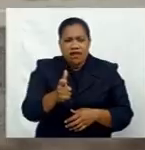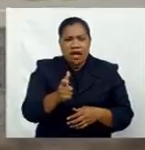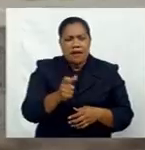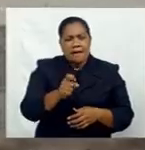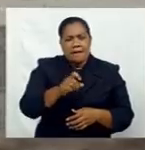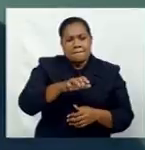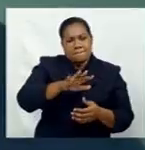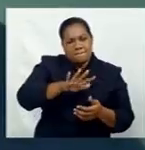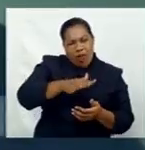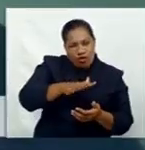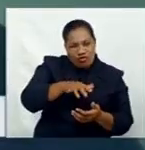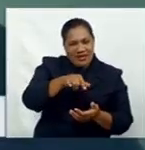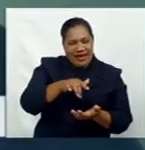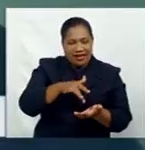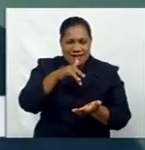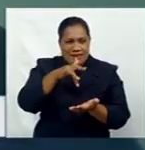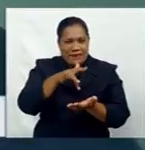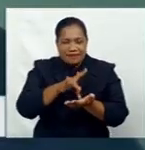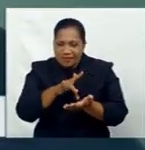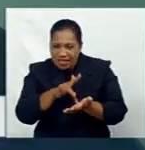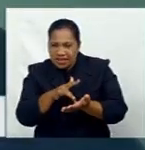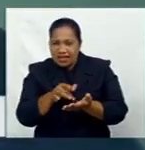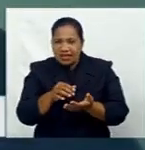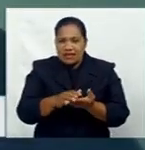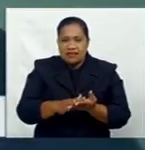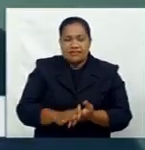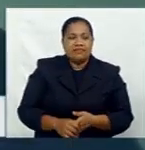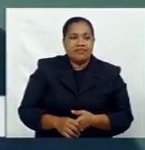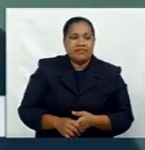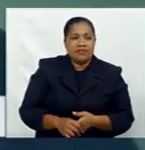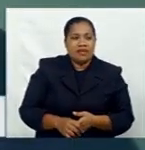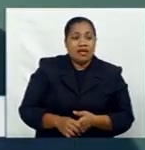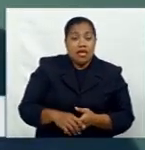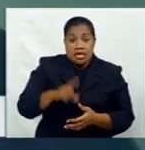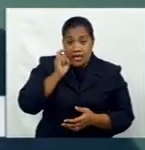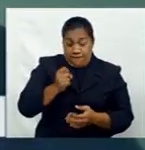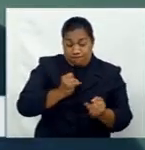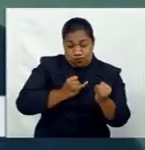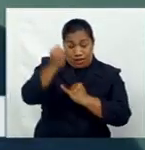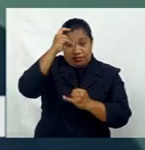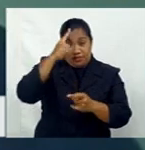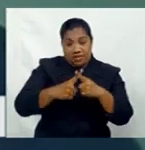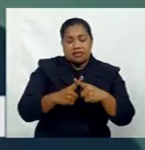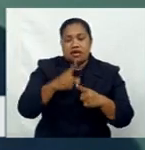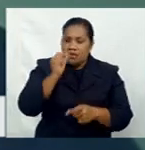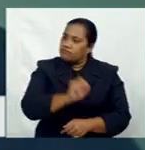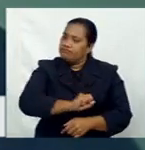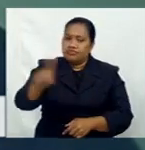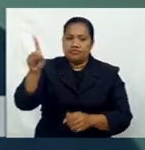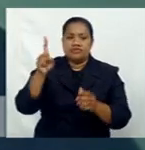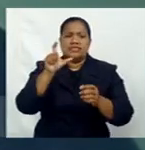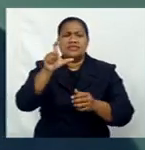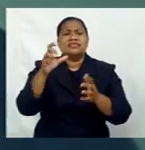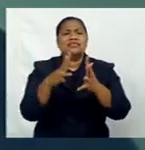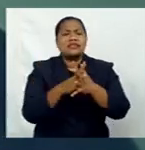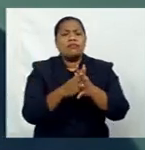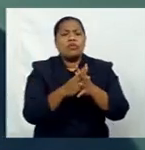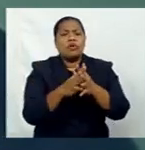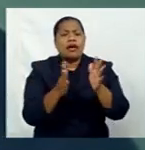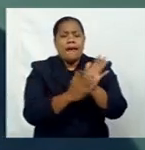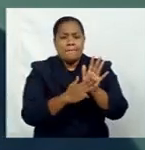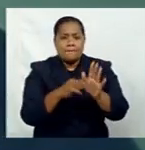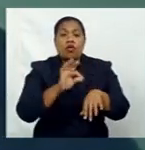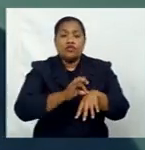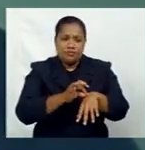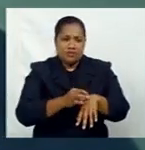But if they do get very sick, we then send them over to CWM Hospital because that is where the capacity for looking